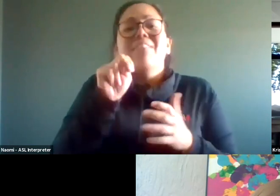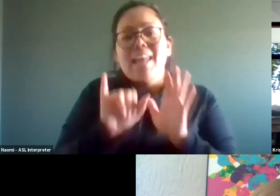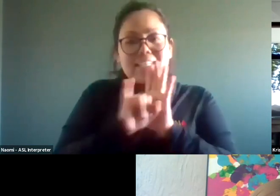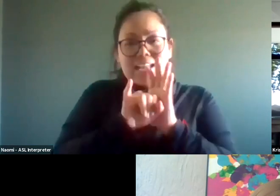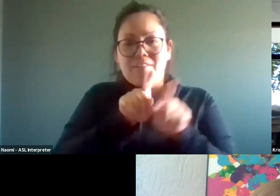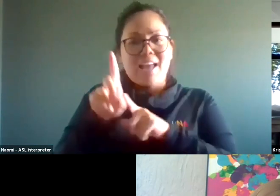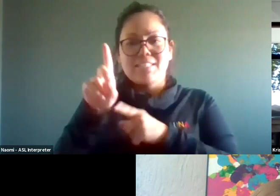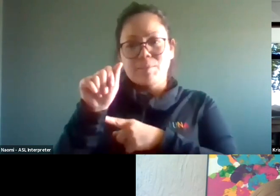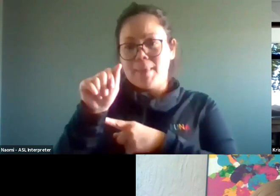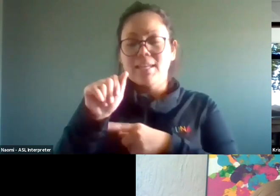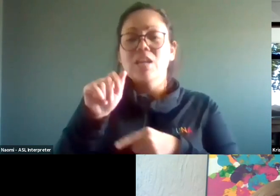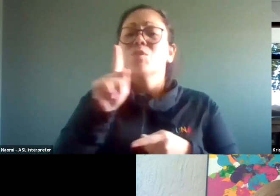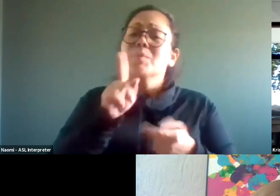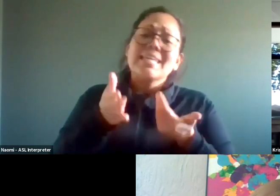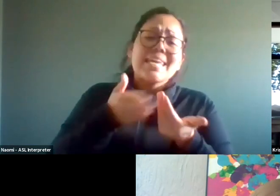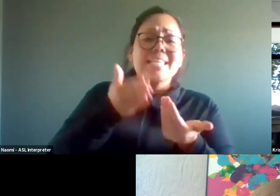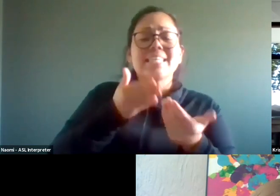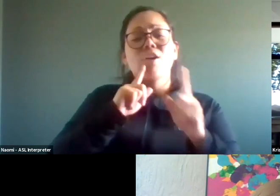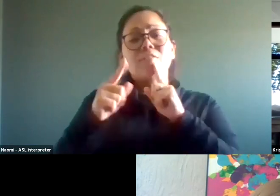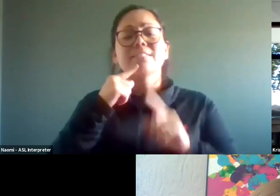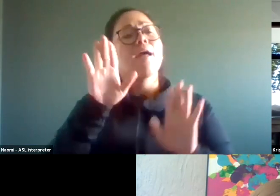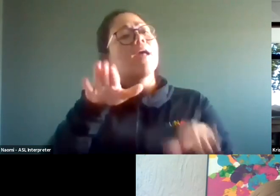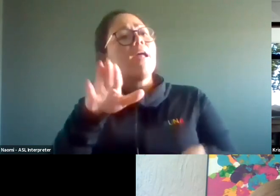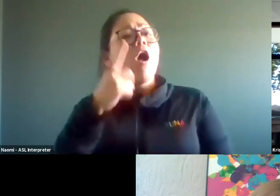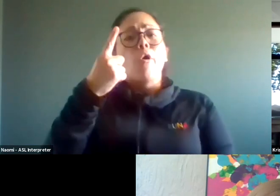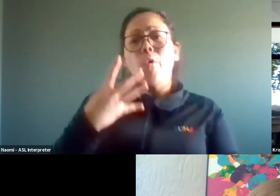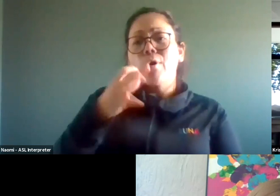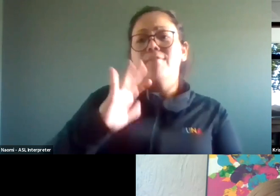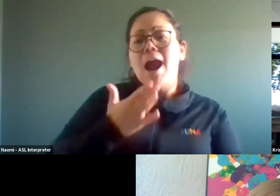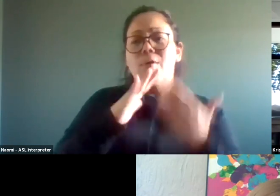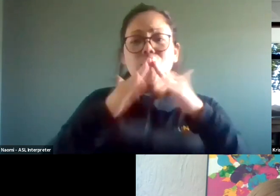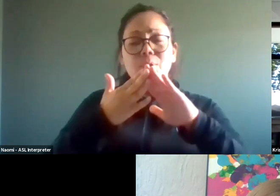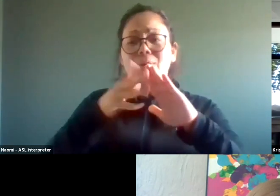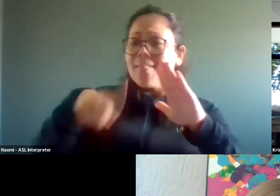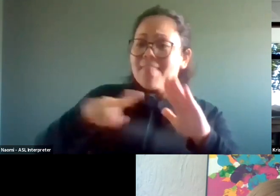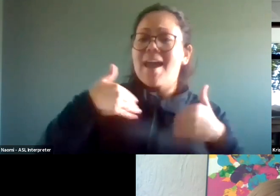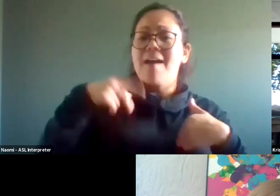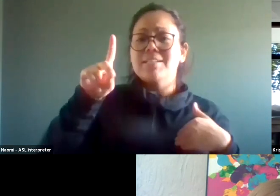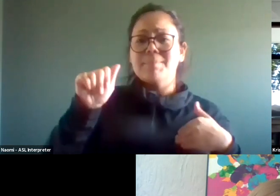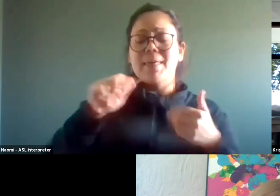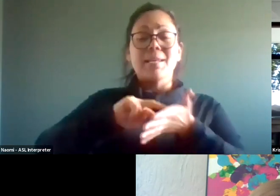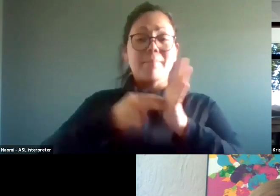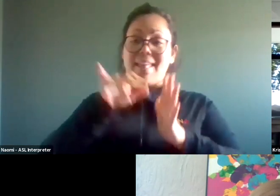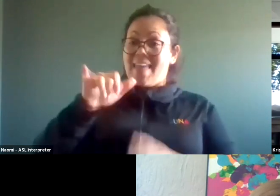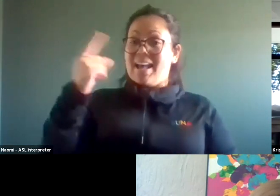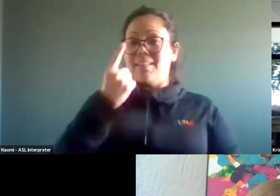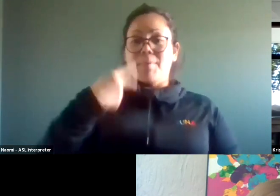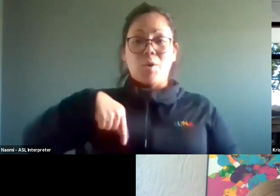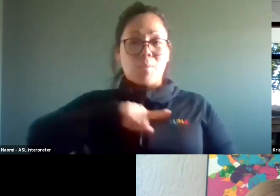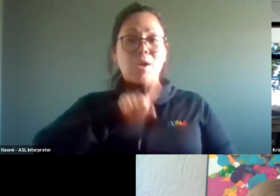conversation to start to say, a quarter of our community are people with disabilities. This should be something that we're really